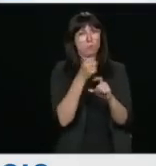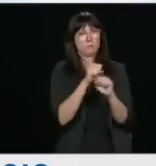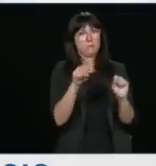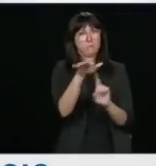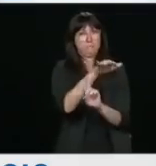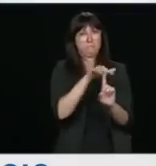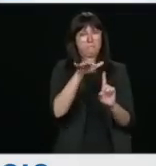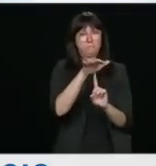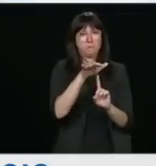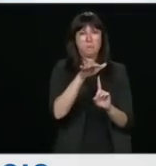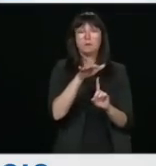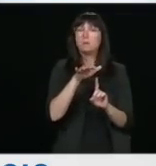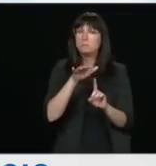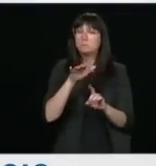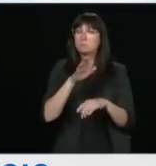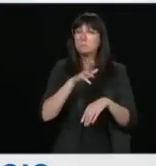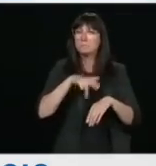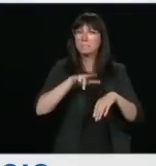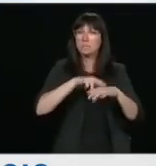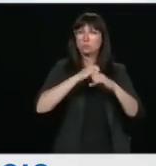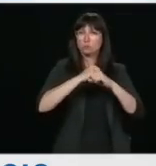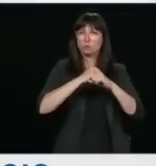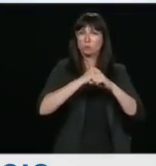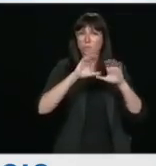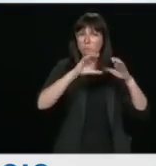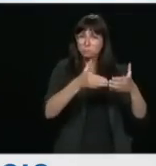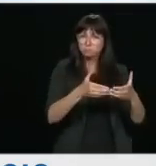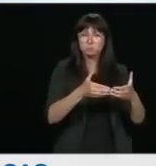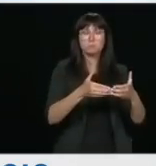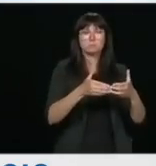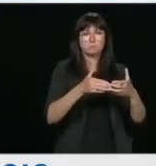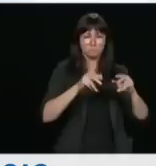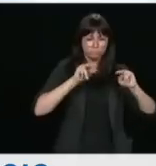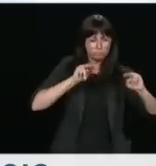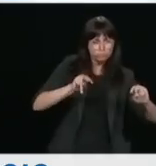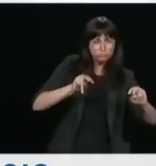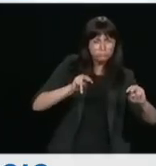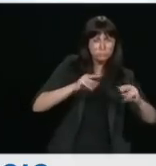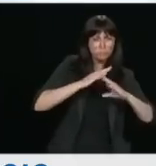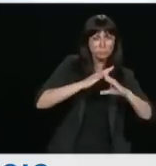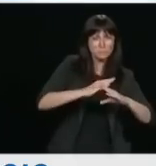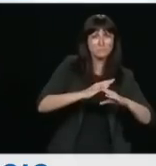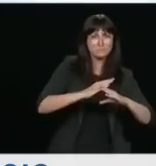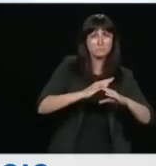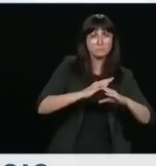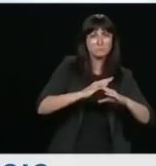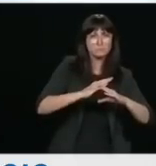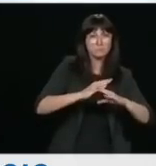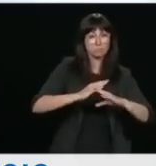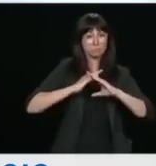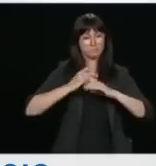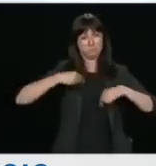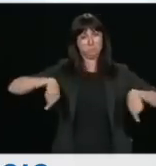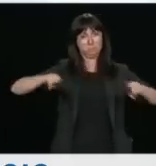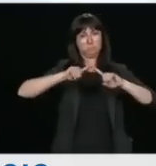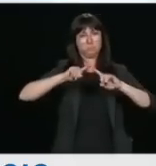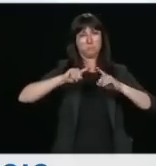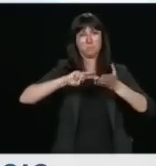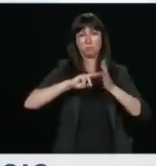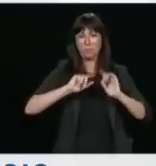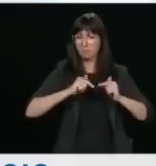establishment is well engaged in that effort to protect them and protect our interests so that they can do the work that we all need them to do.